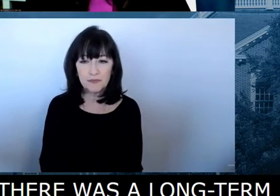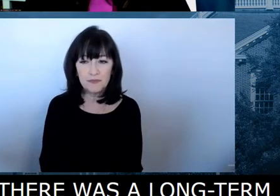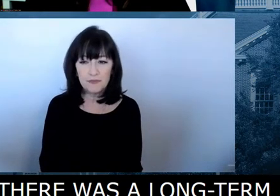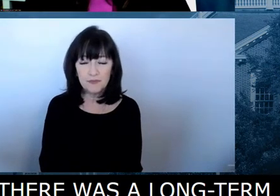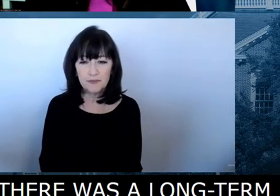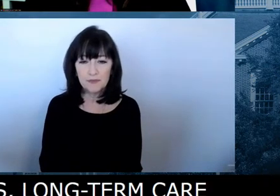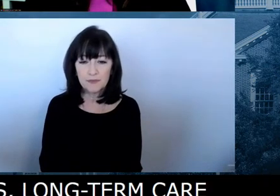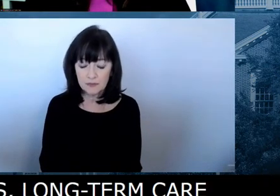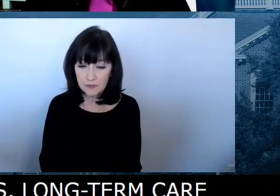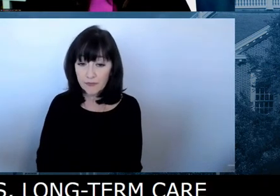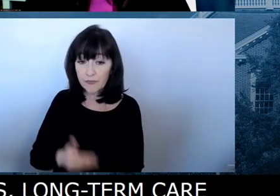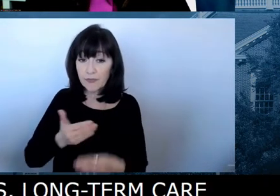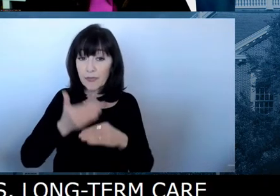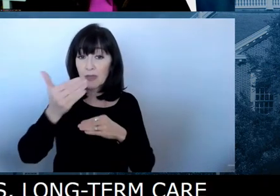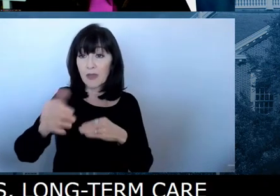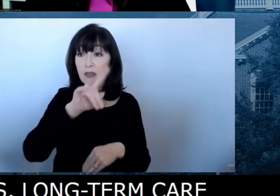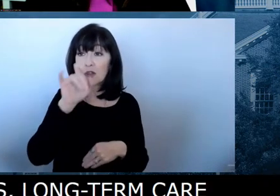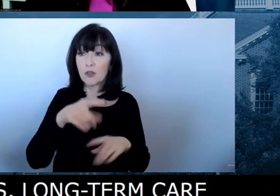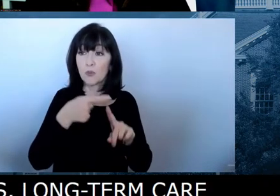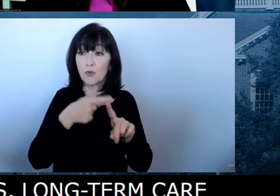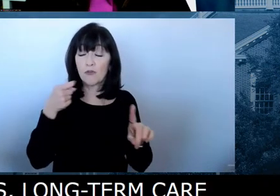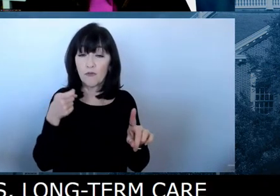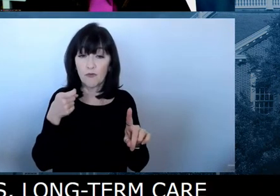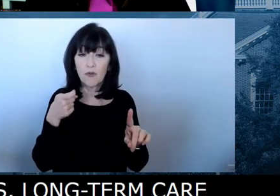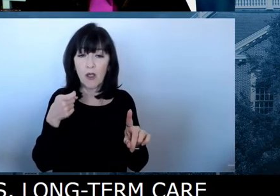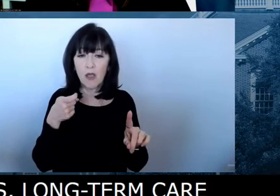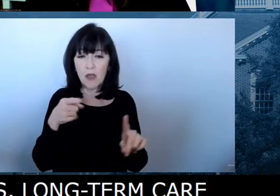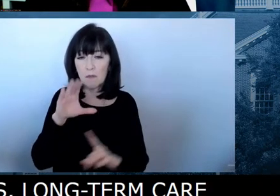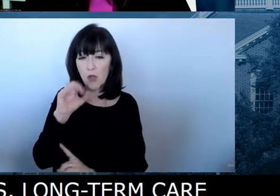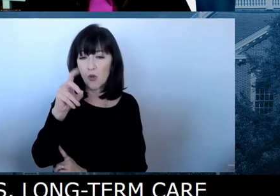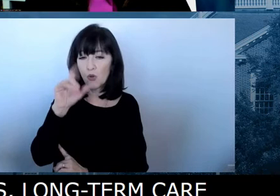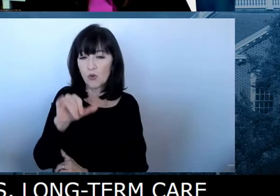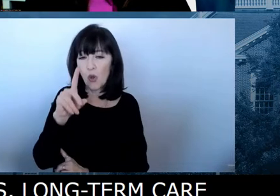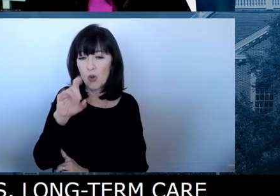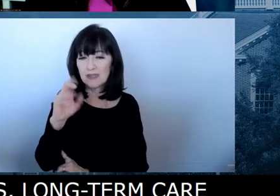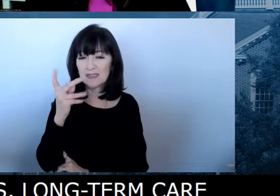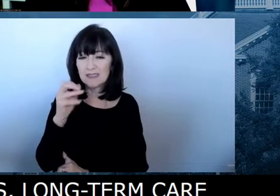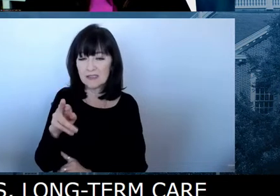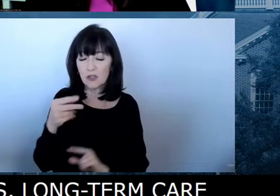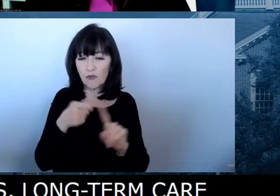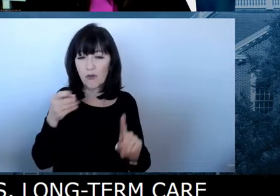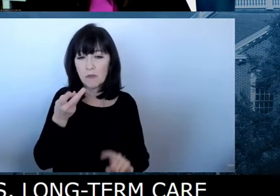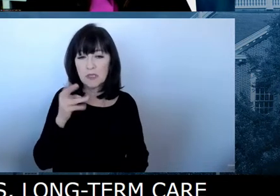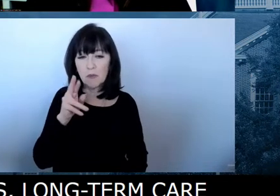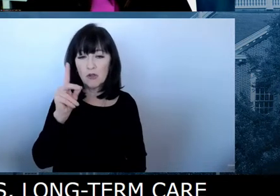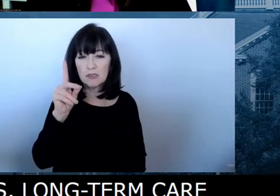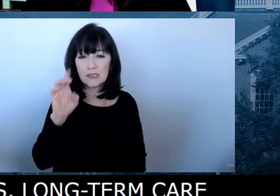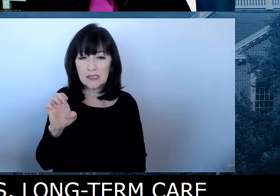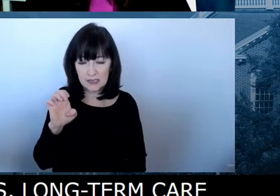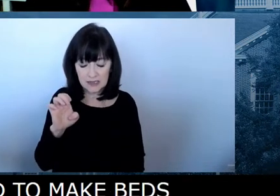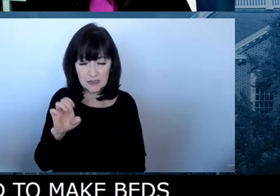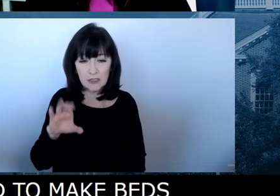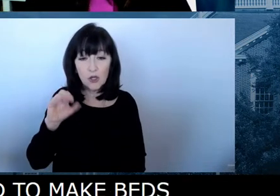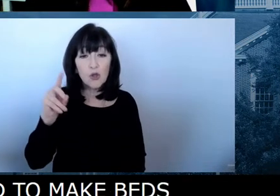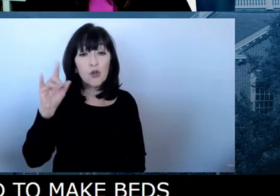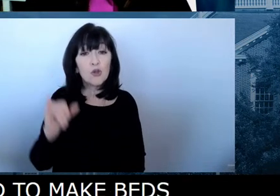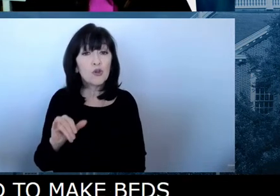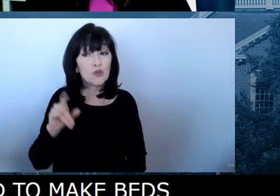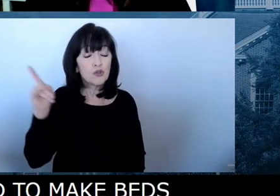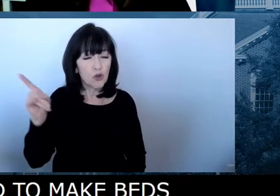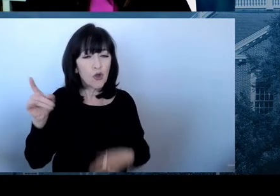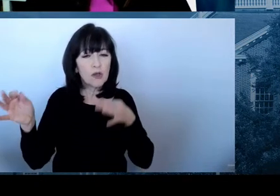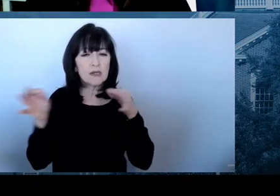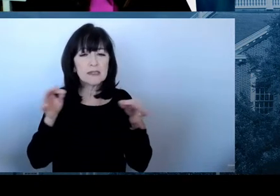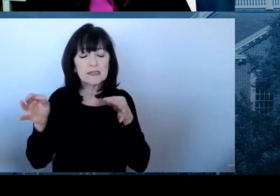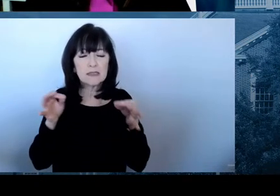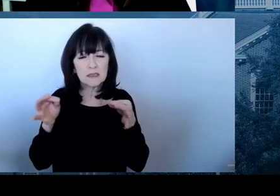Our next question comes from Cody Decker of WRDE. Cody says, with the at-home COVID tests being